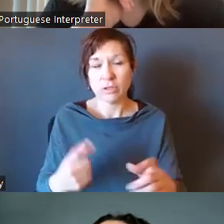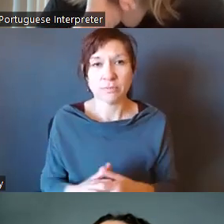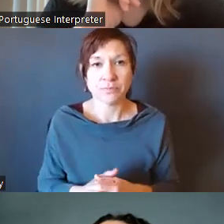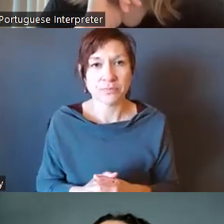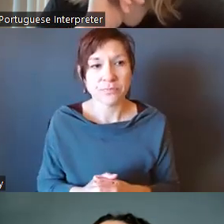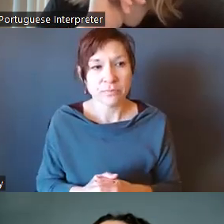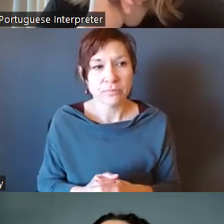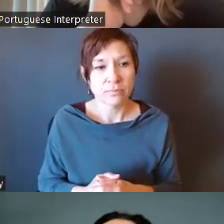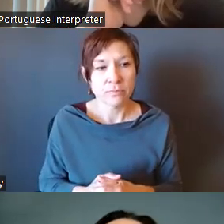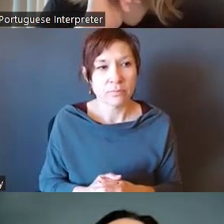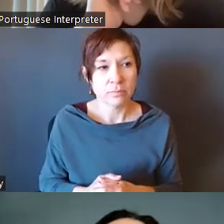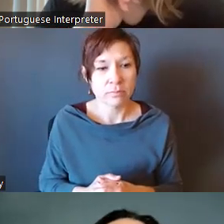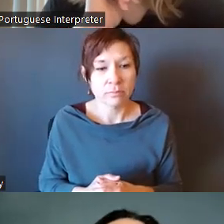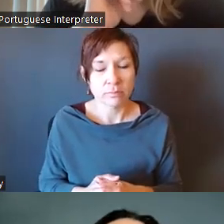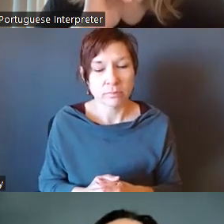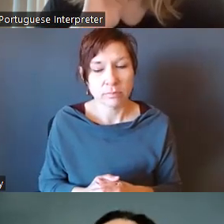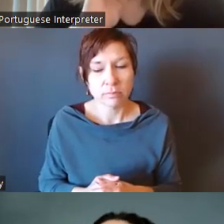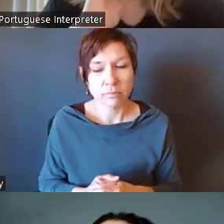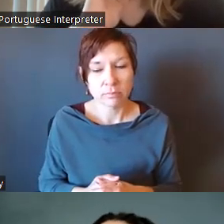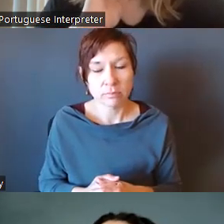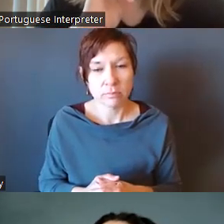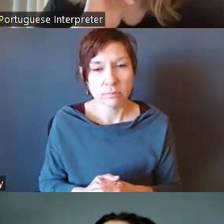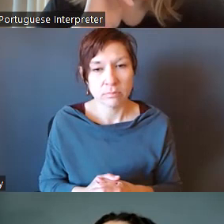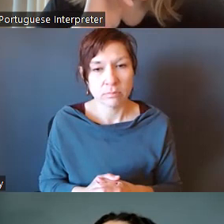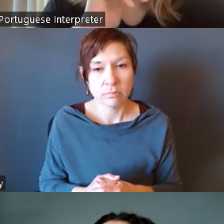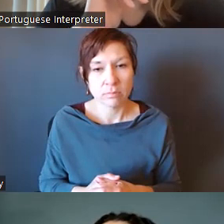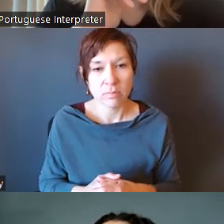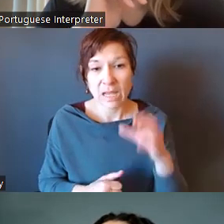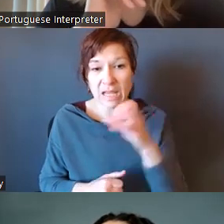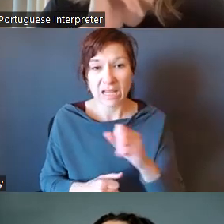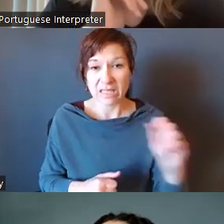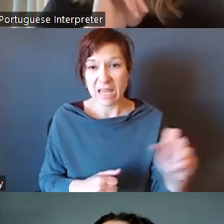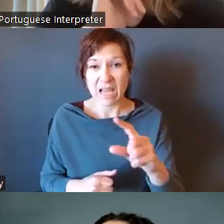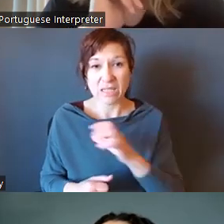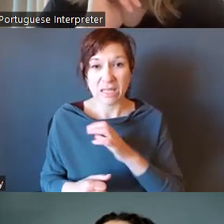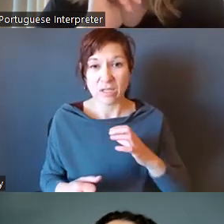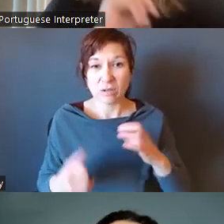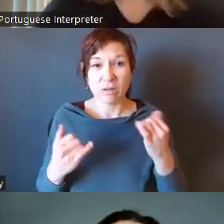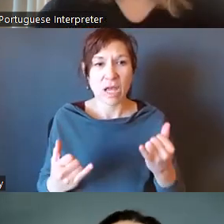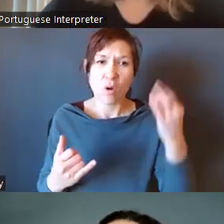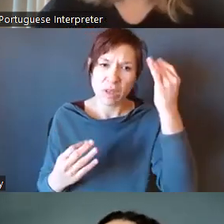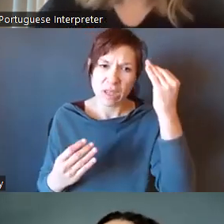So, I can put that out to the council now to see what you all think of that.